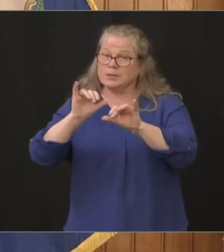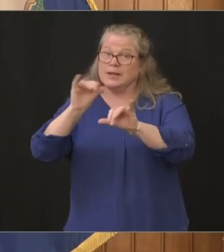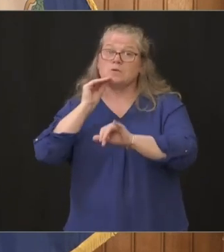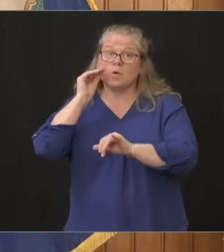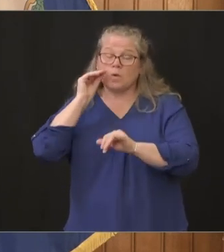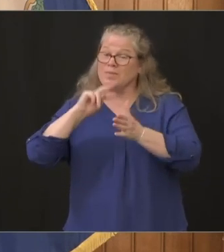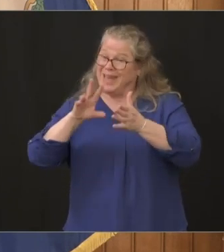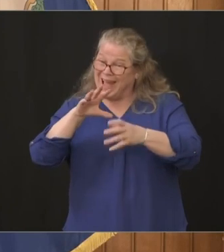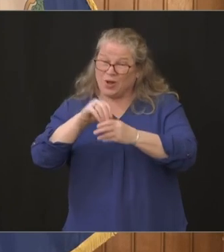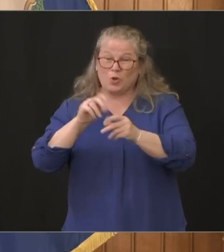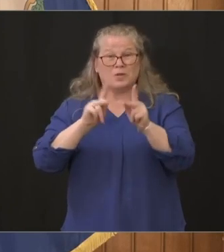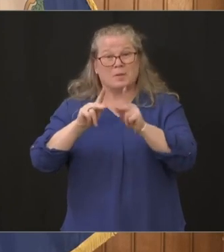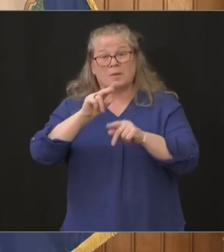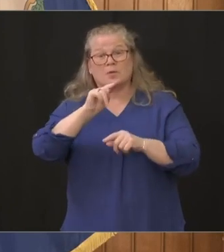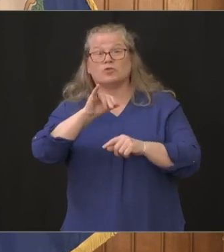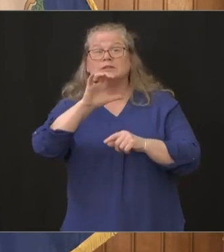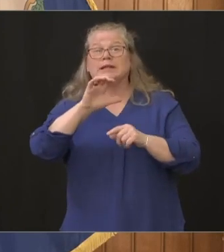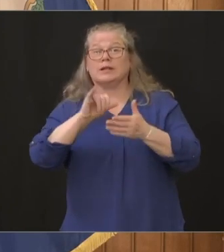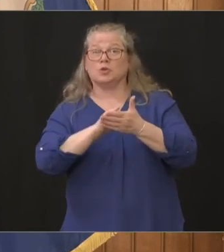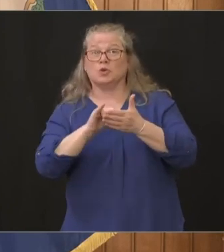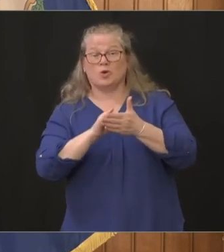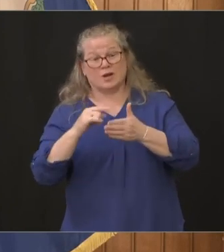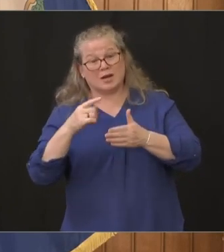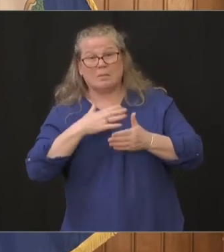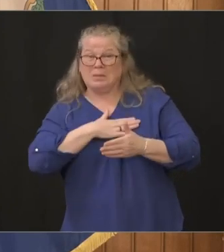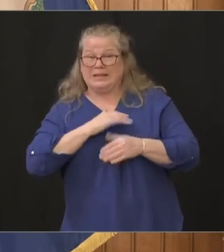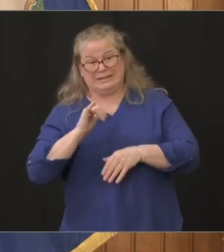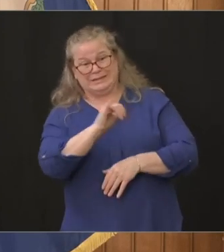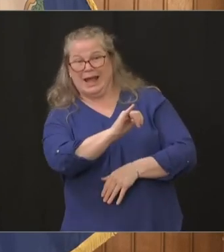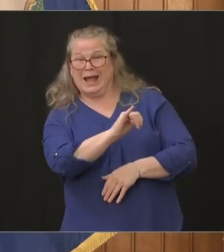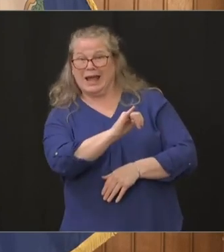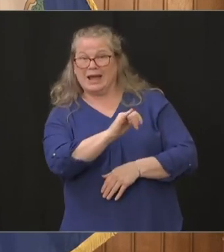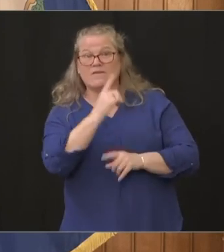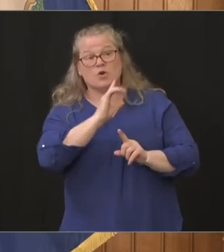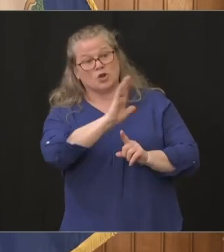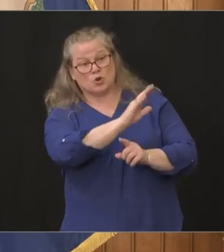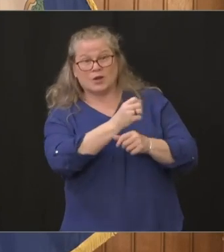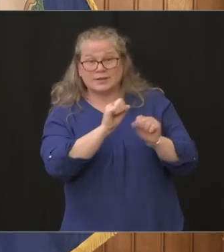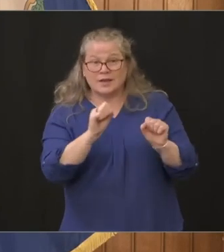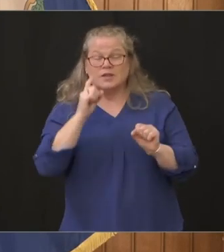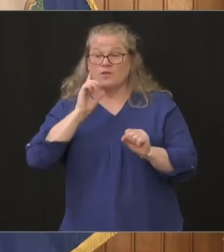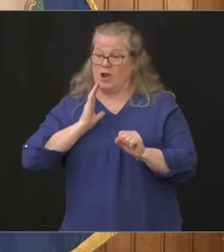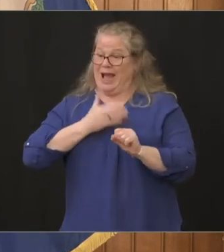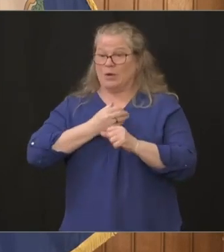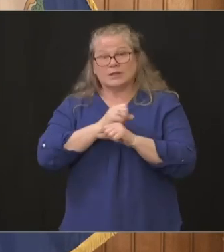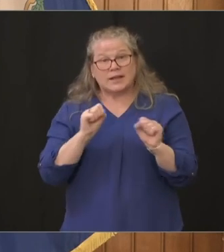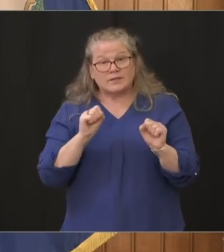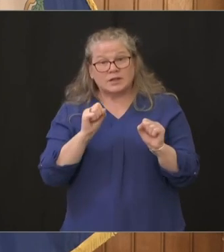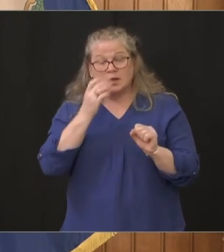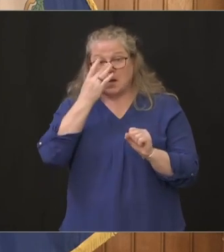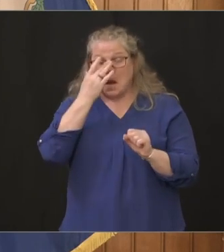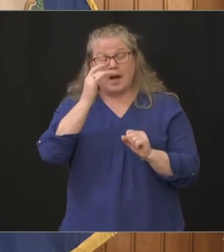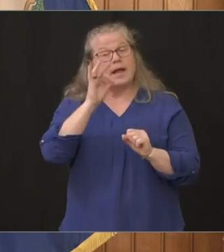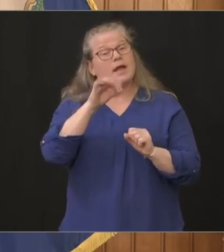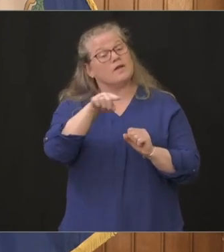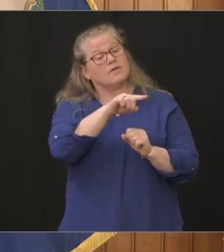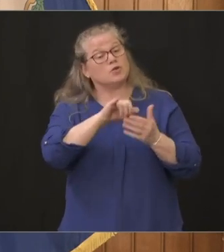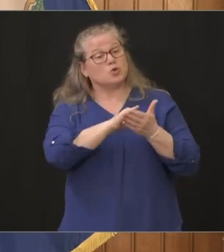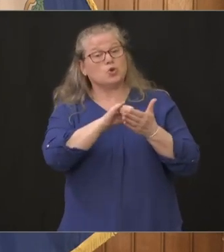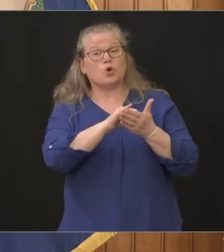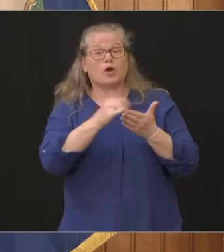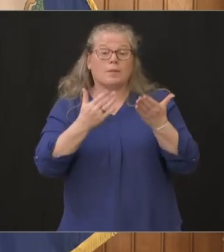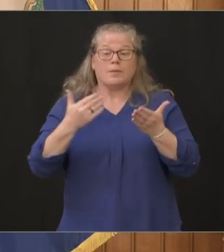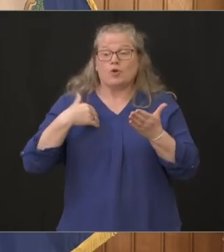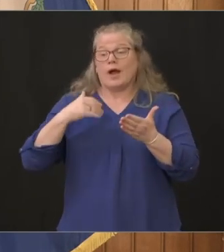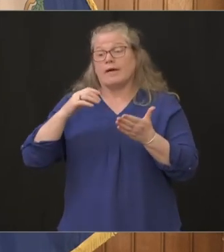of new york city please stay at home it's for your safety it's for our safety um if you are coming up here you maybe have a house or